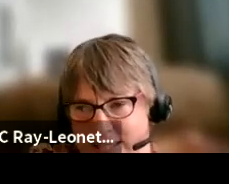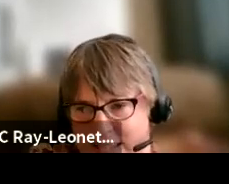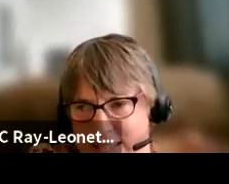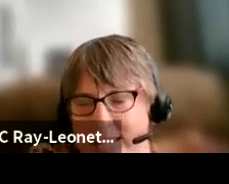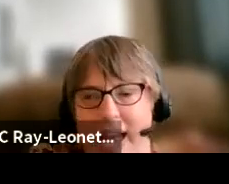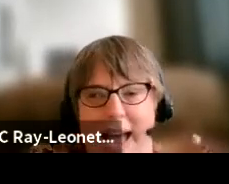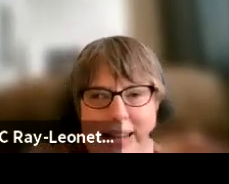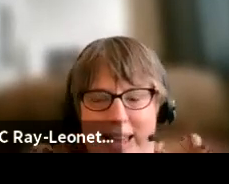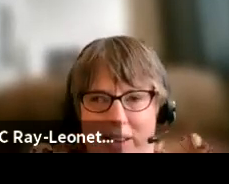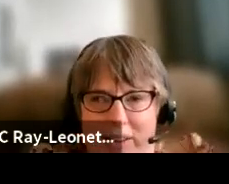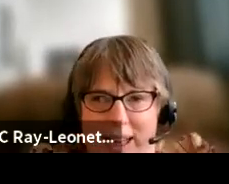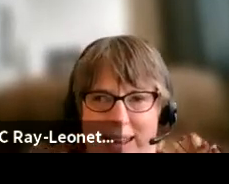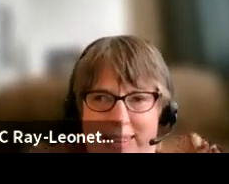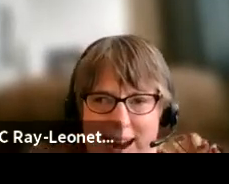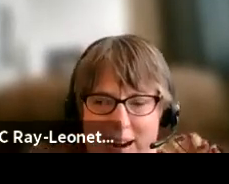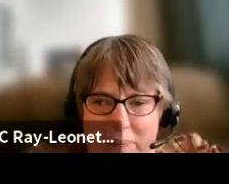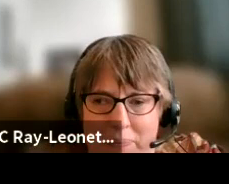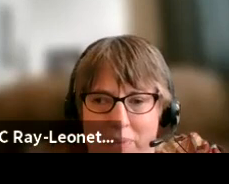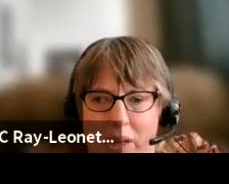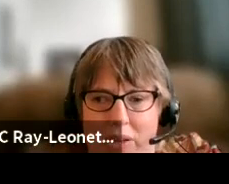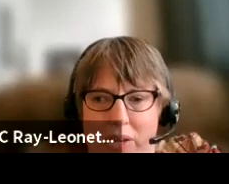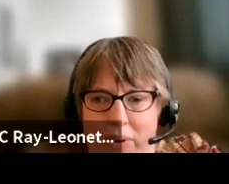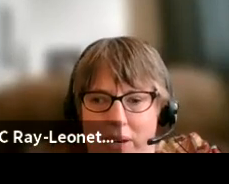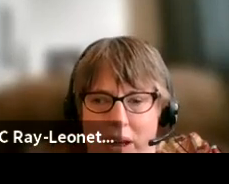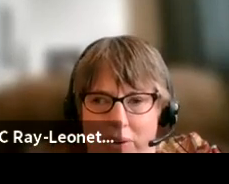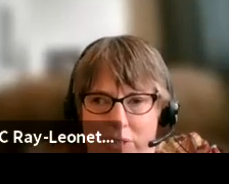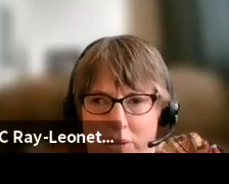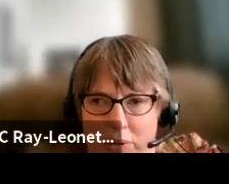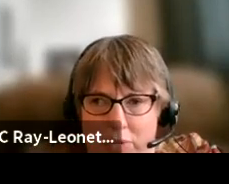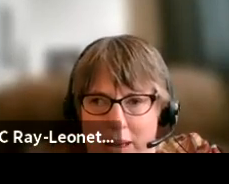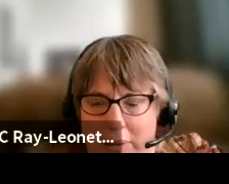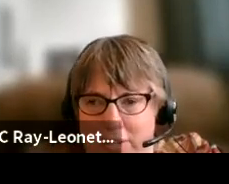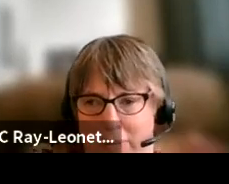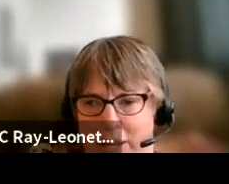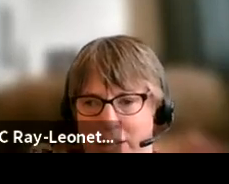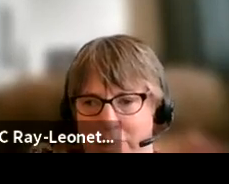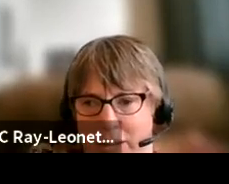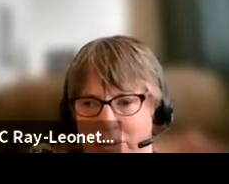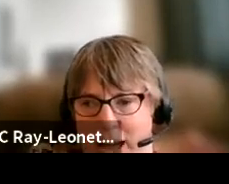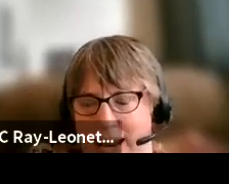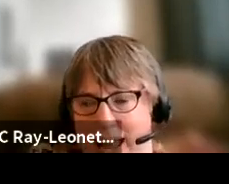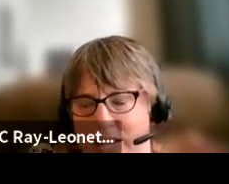services and take a look at it there. You can go to www